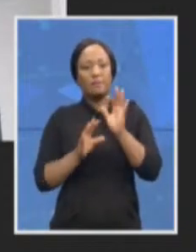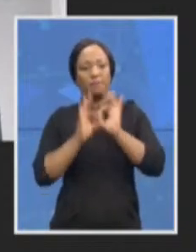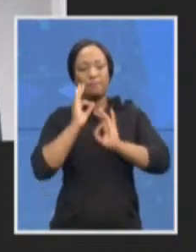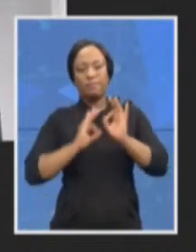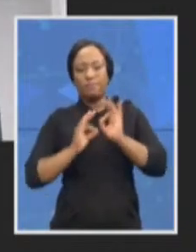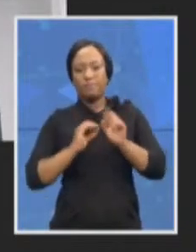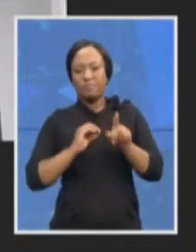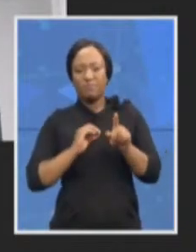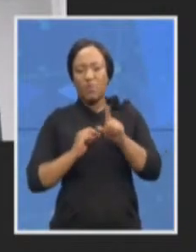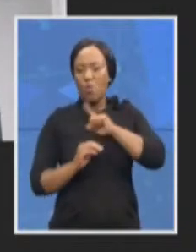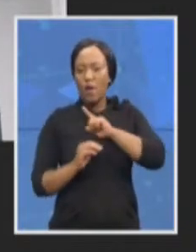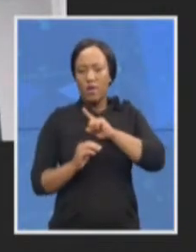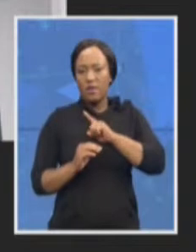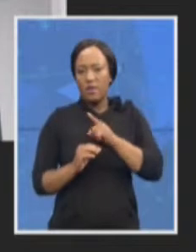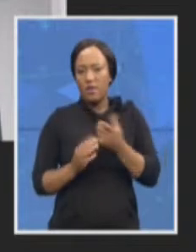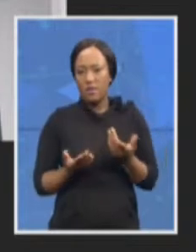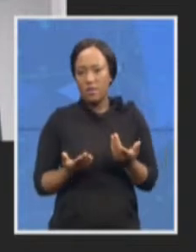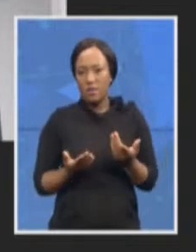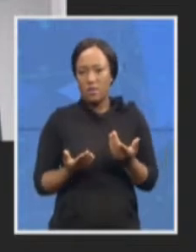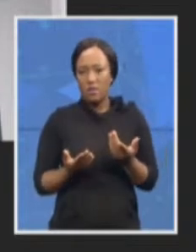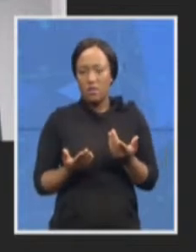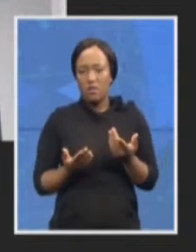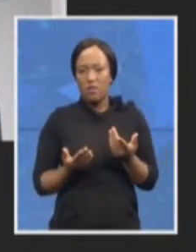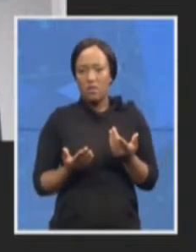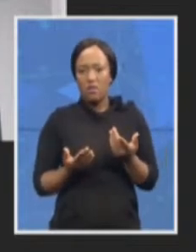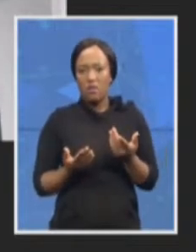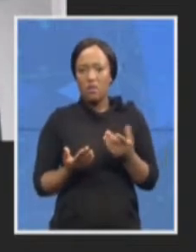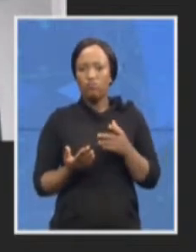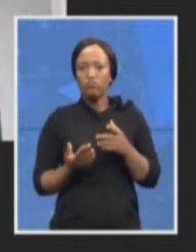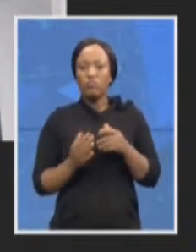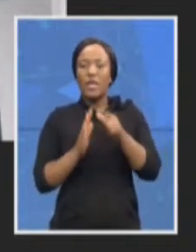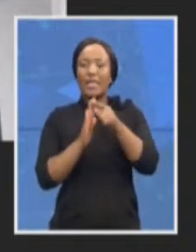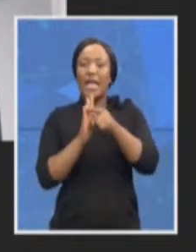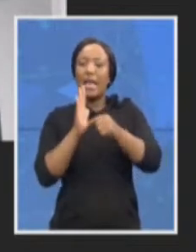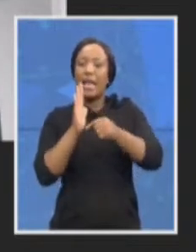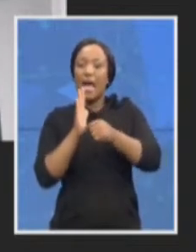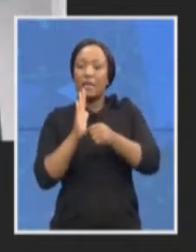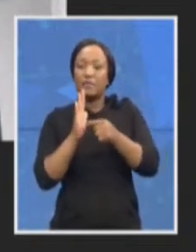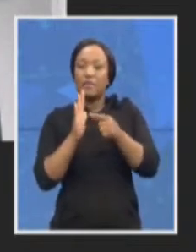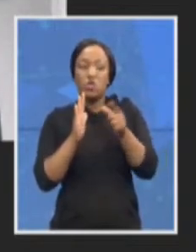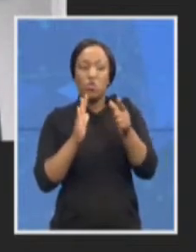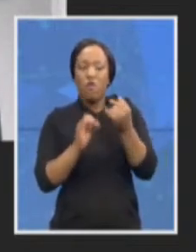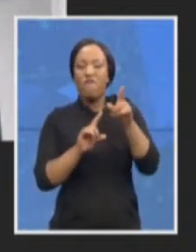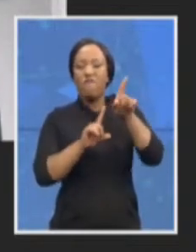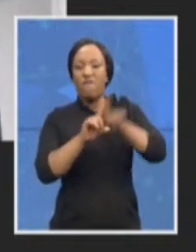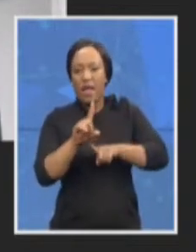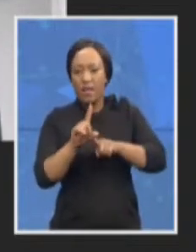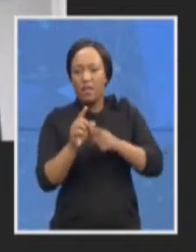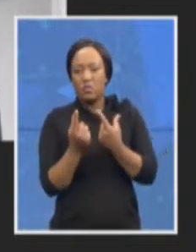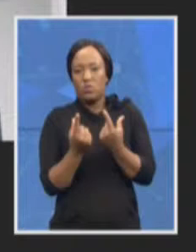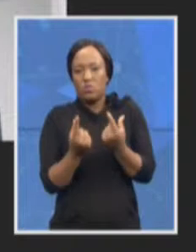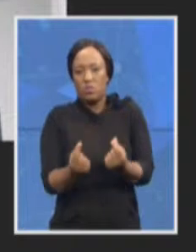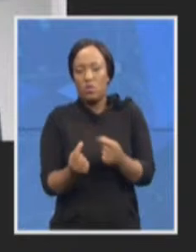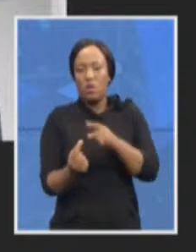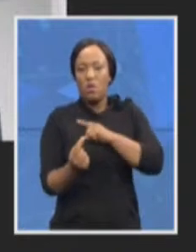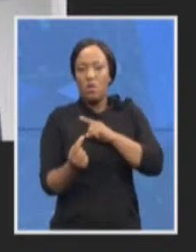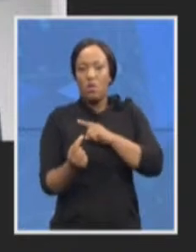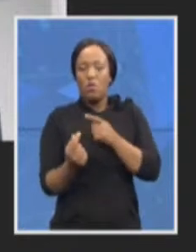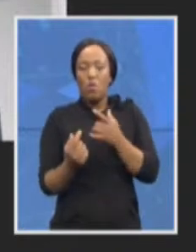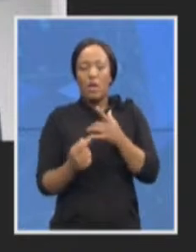have not met that deadline particularly given the kind of hurt and pain outlined by those families